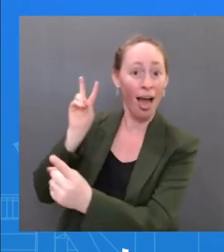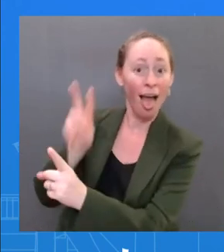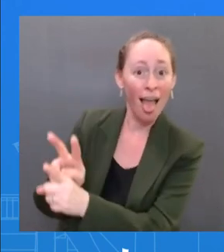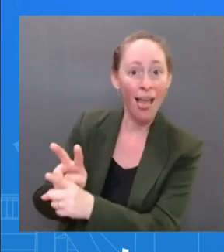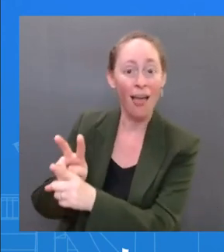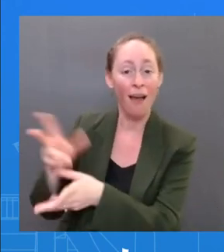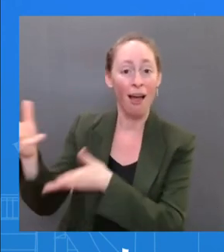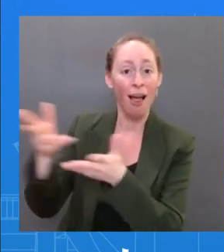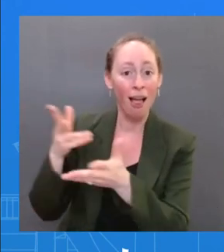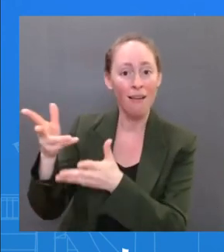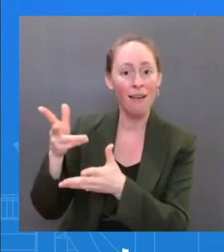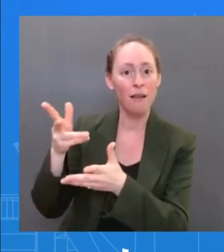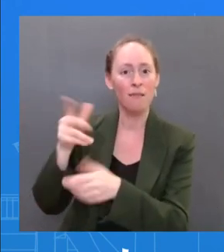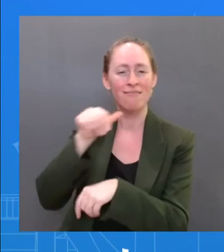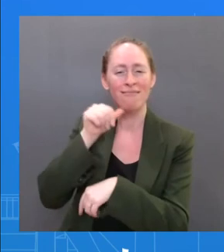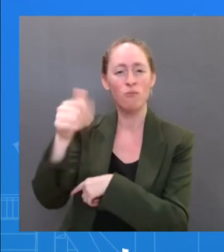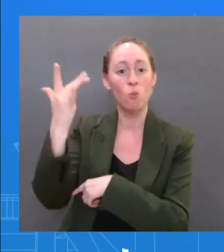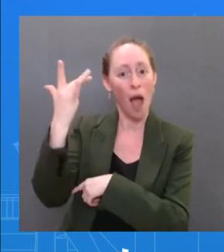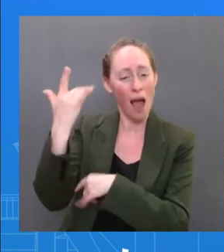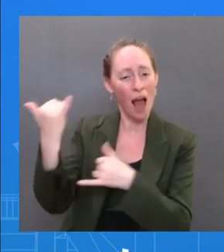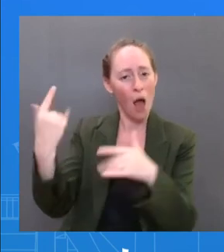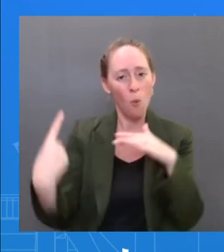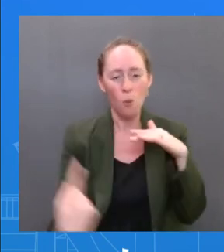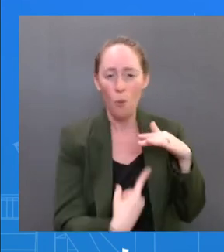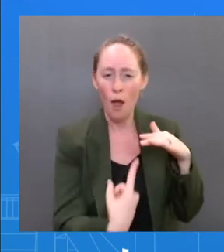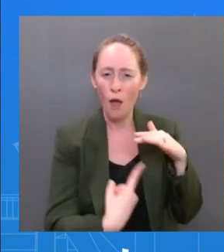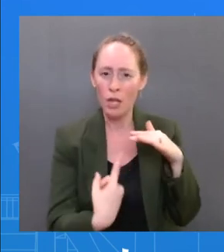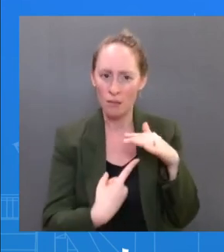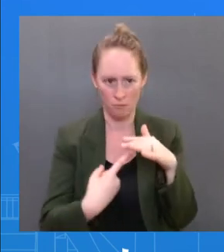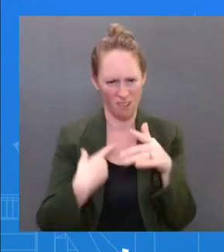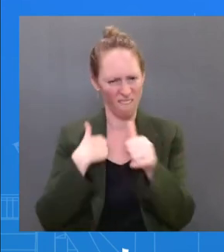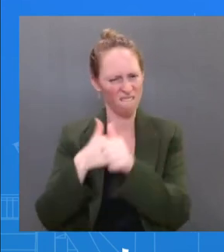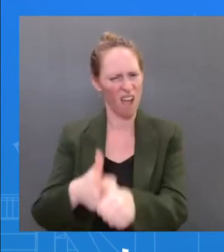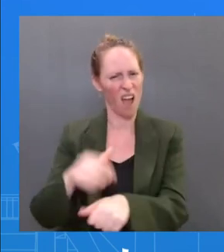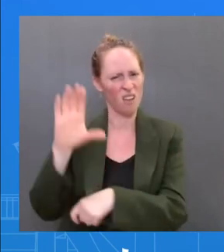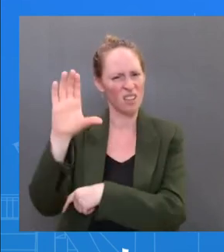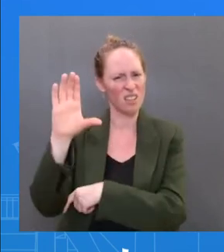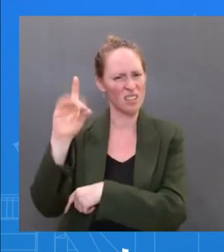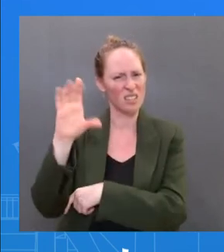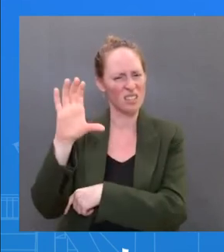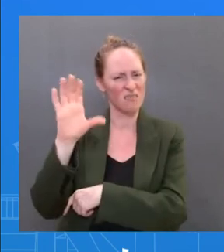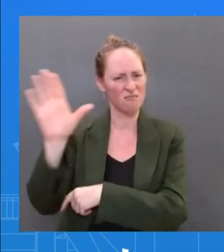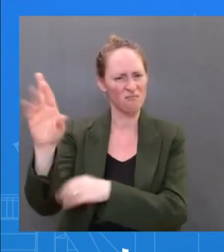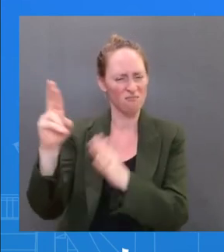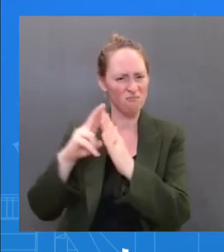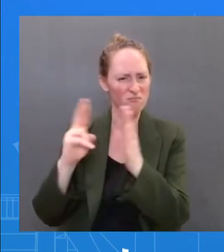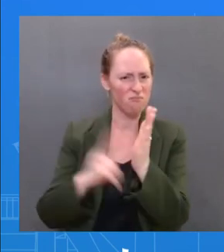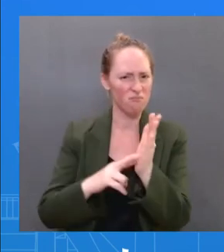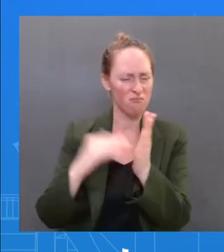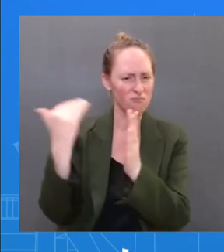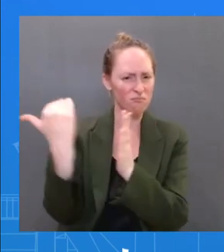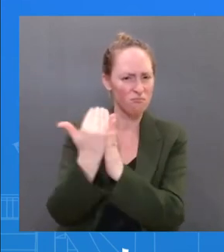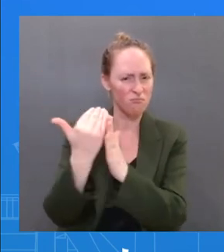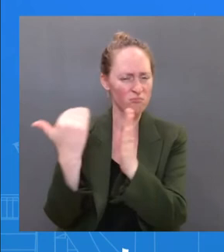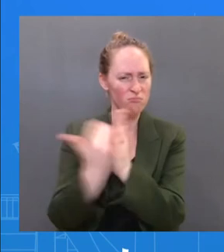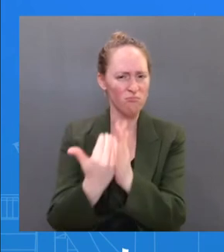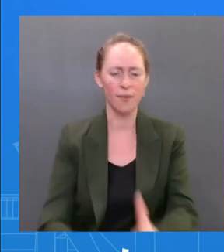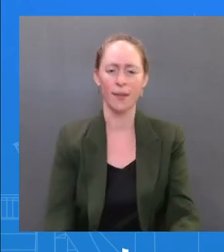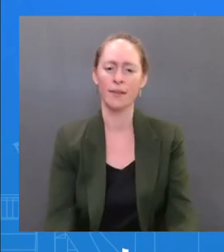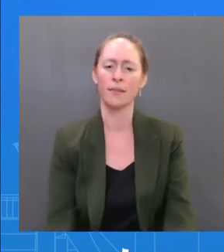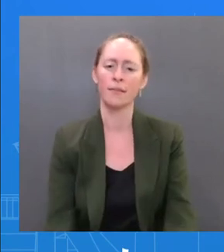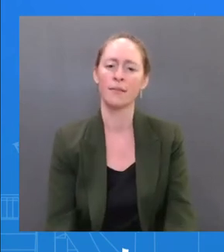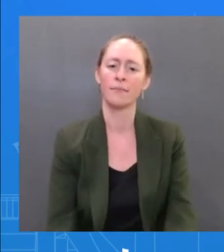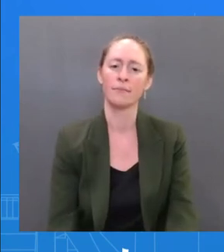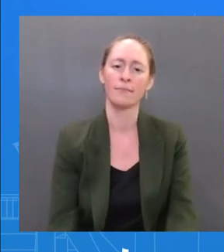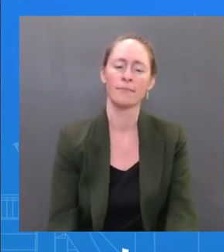minimal contact with the President and allow him to isolate. Uh, and allow him to, uh, you know, get his treatment to, uh,